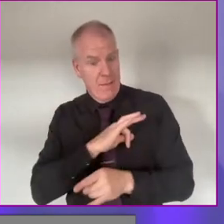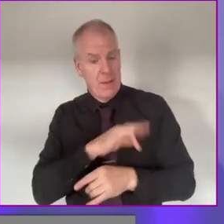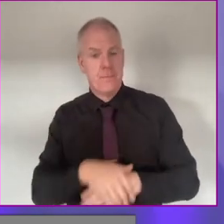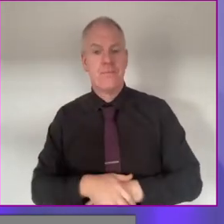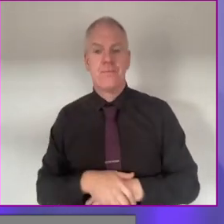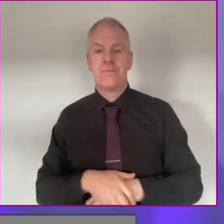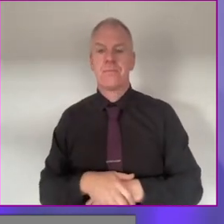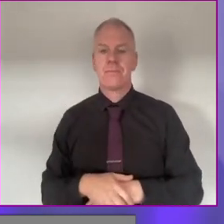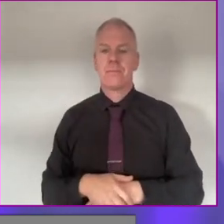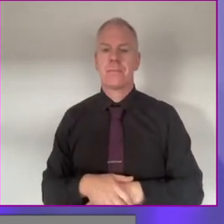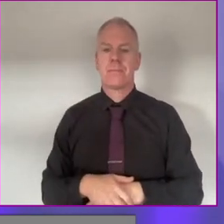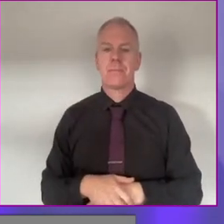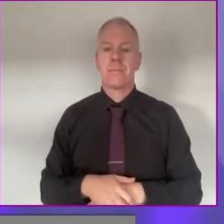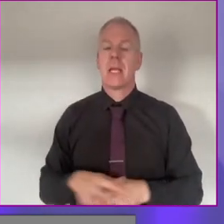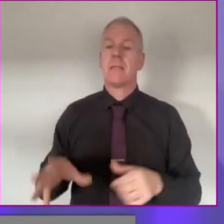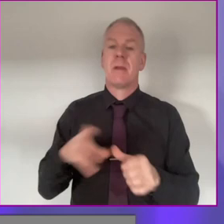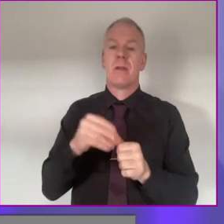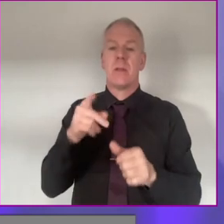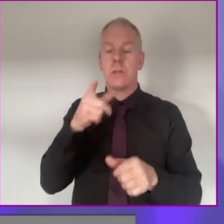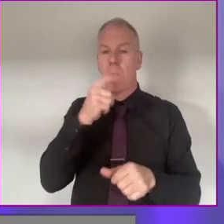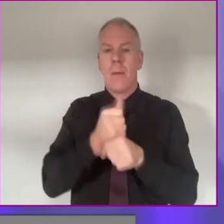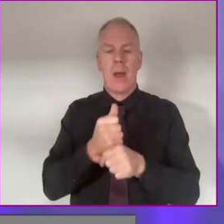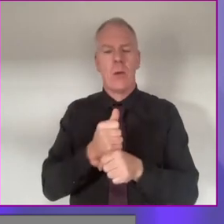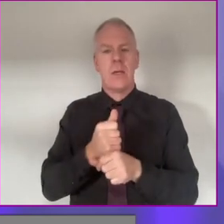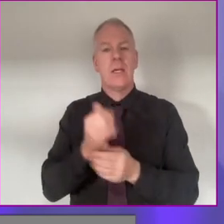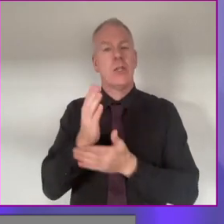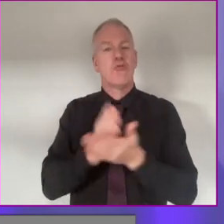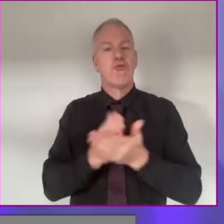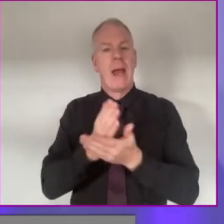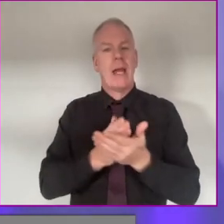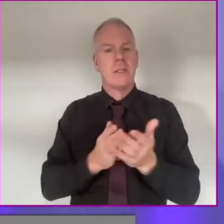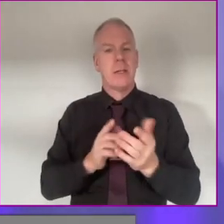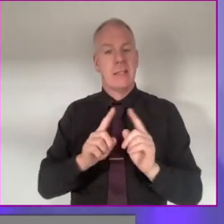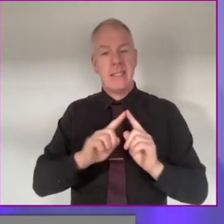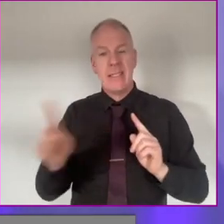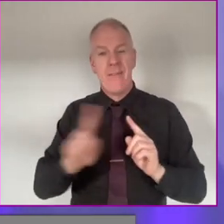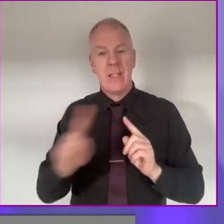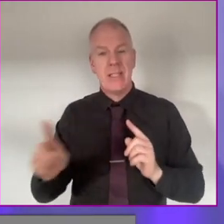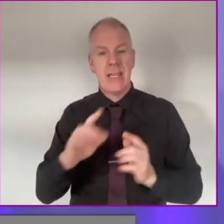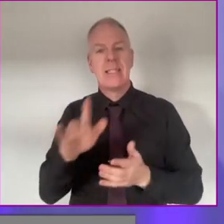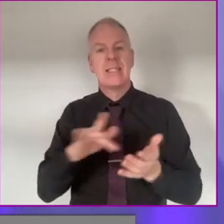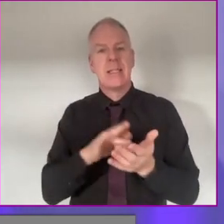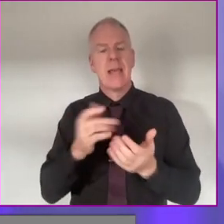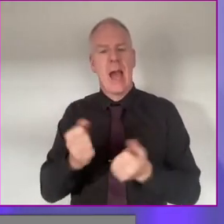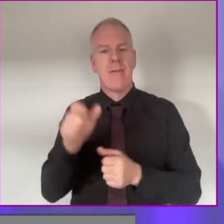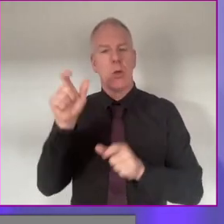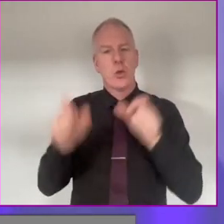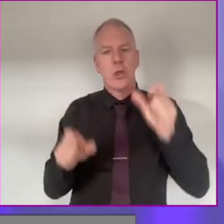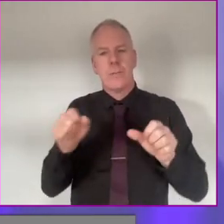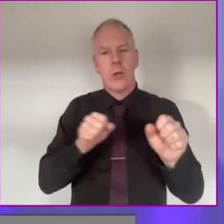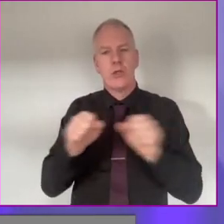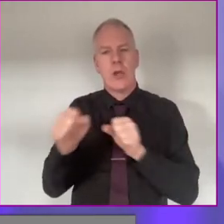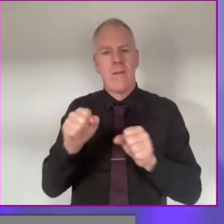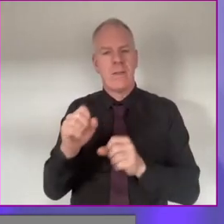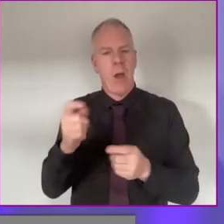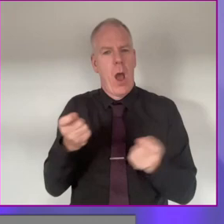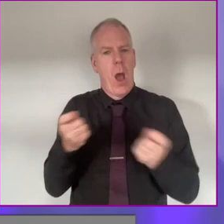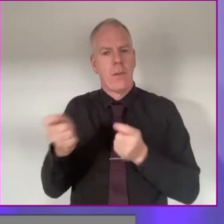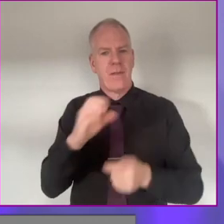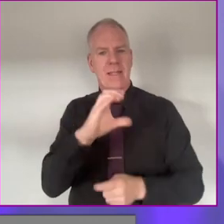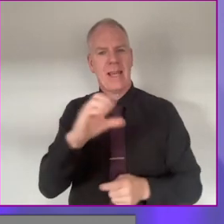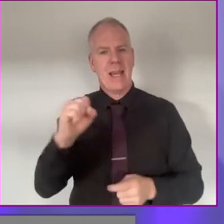seen happen. And particularly in intercity trains, there are now customer service operatives, CSOs,